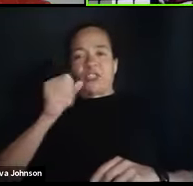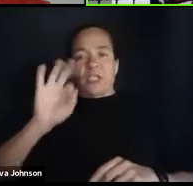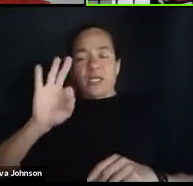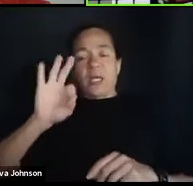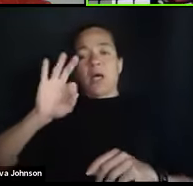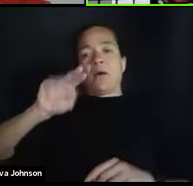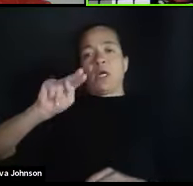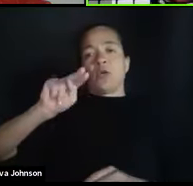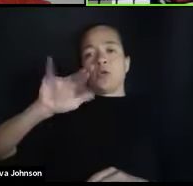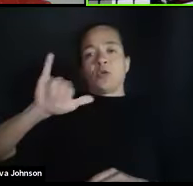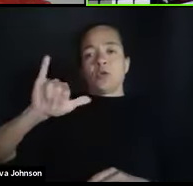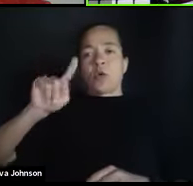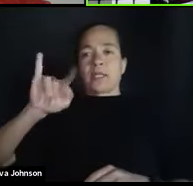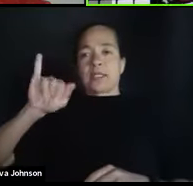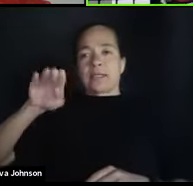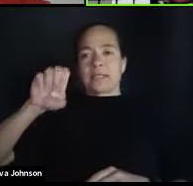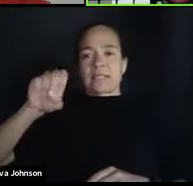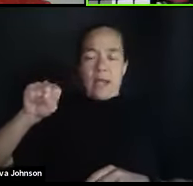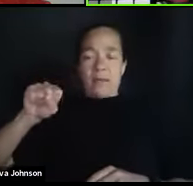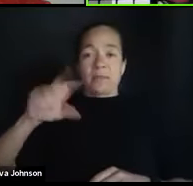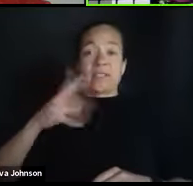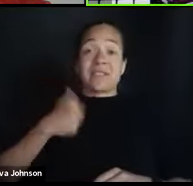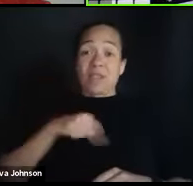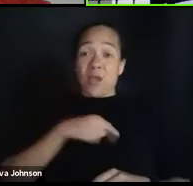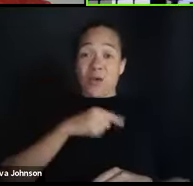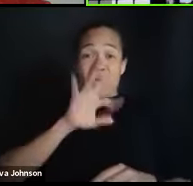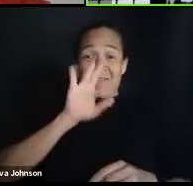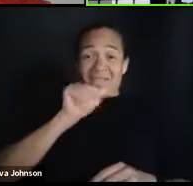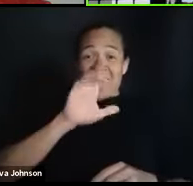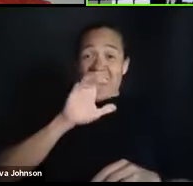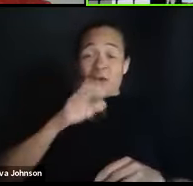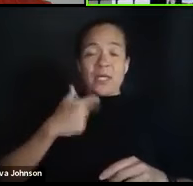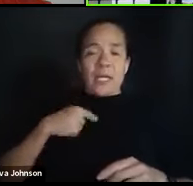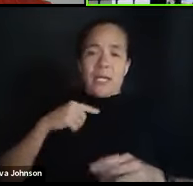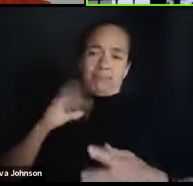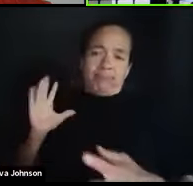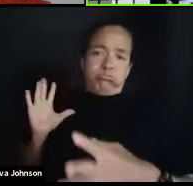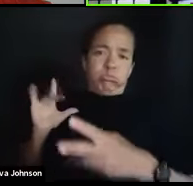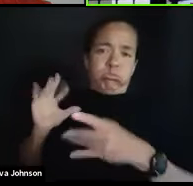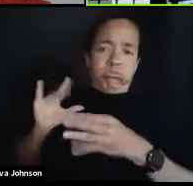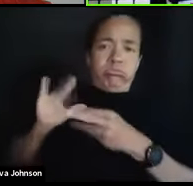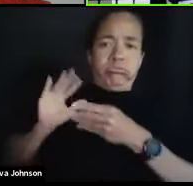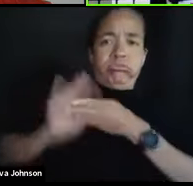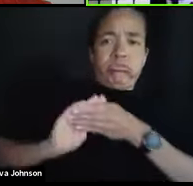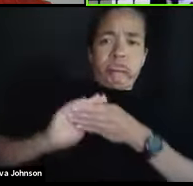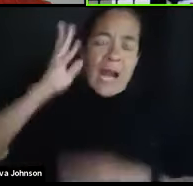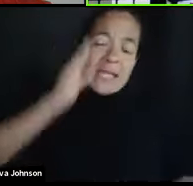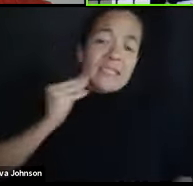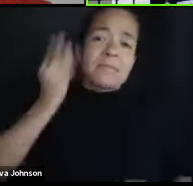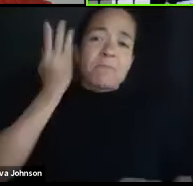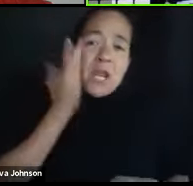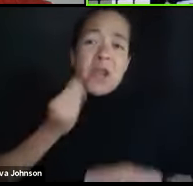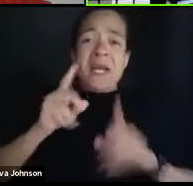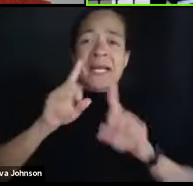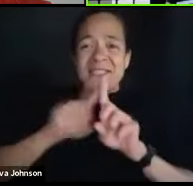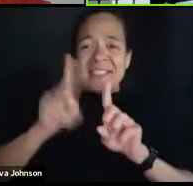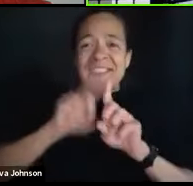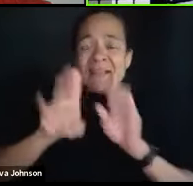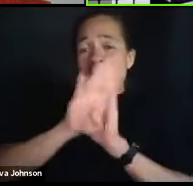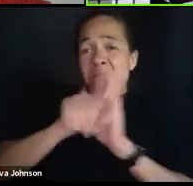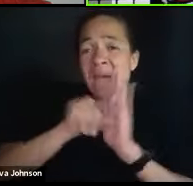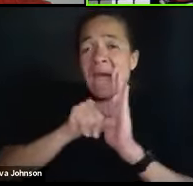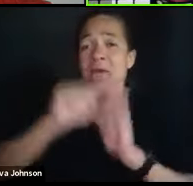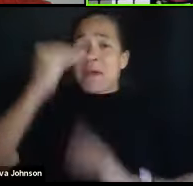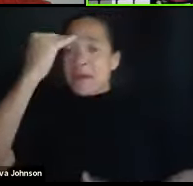to you with a wealth of experience, with a wealth of background and knowledge to